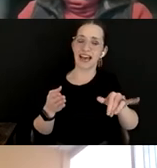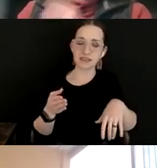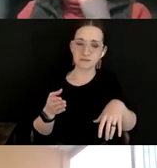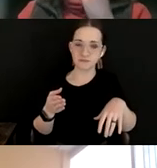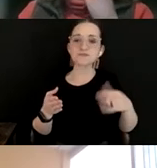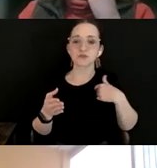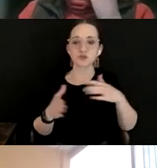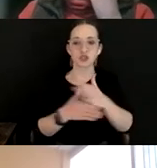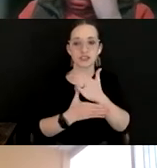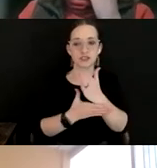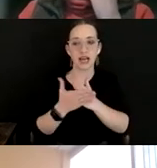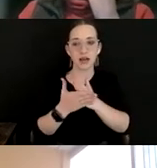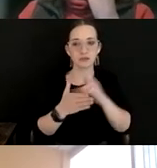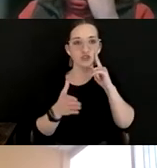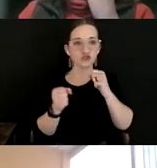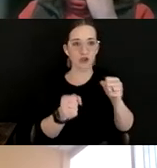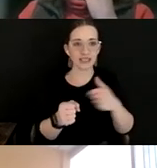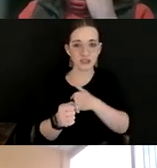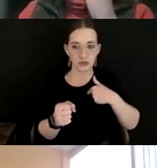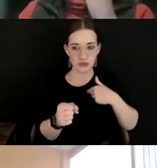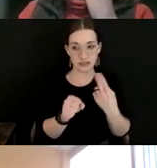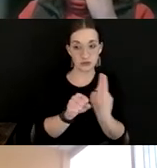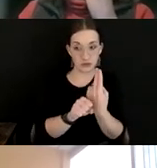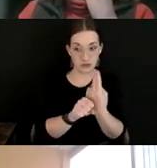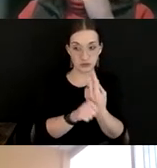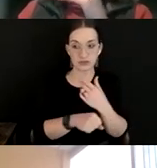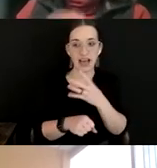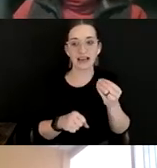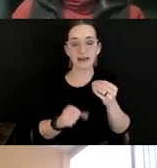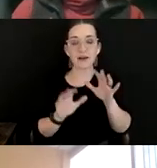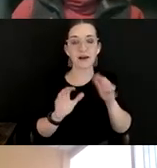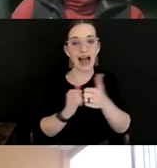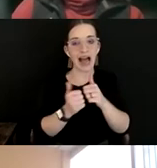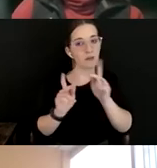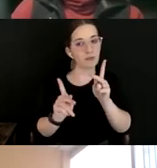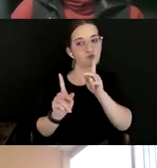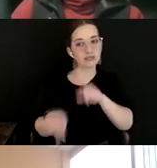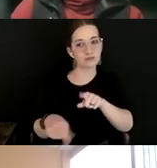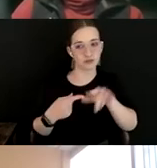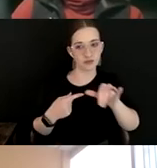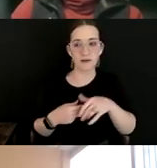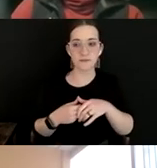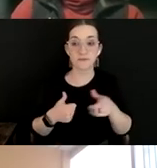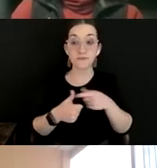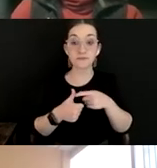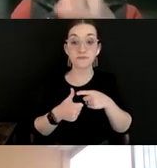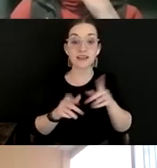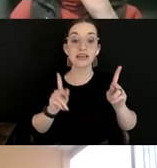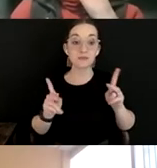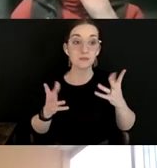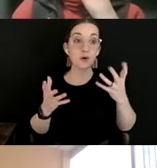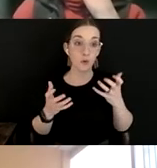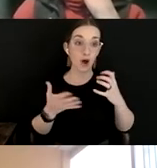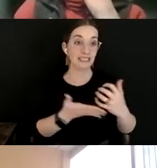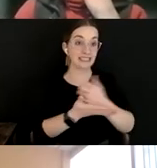used and how those were received. The first thing that I heard from folks was they wanted, they wanted salary to be transparent.